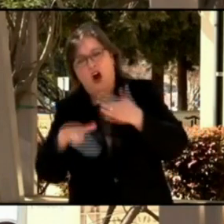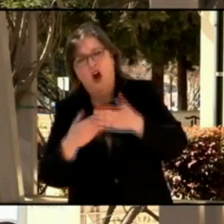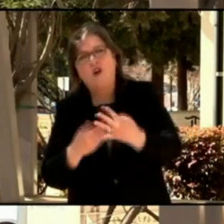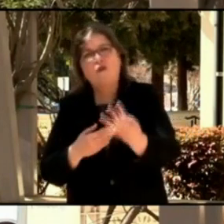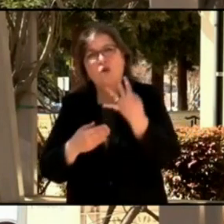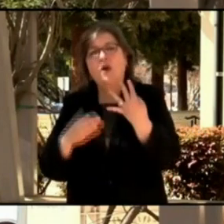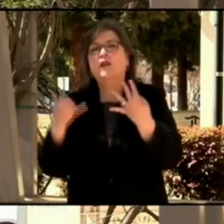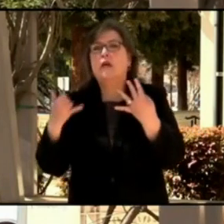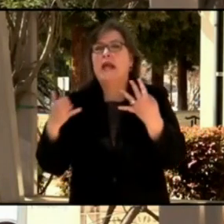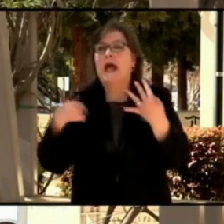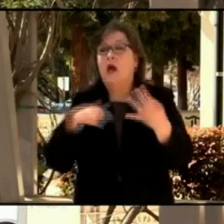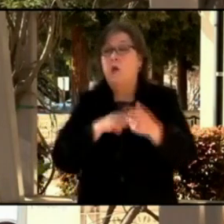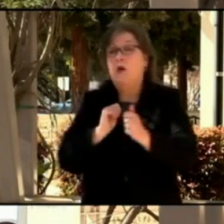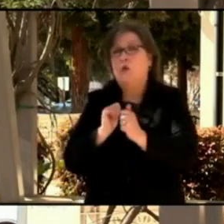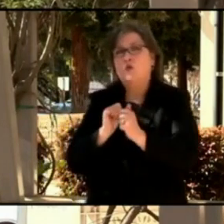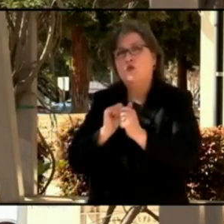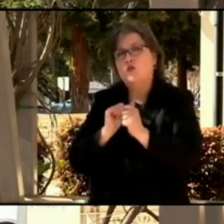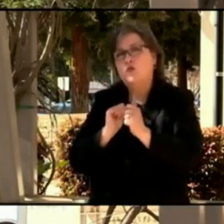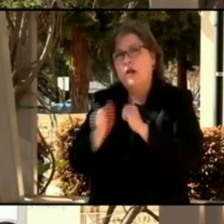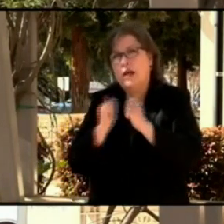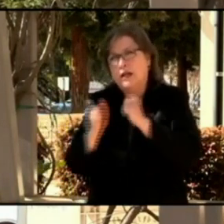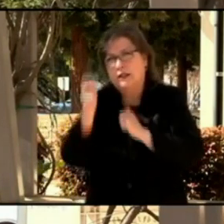variants and the vaccine.